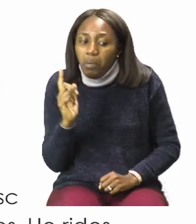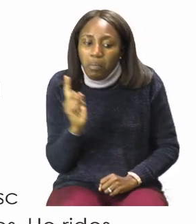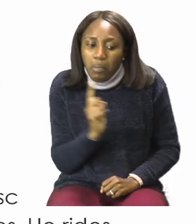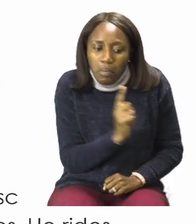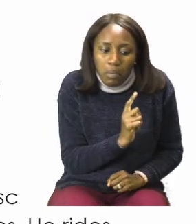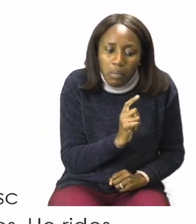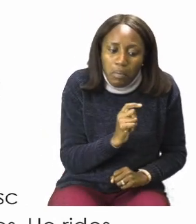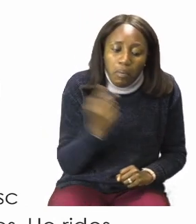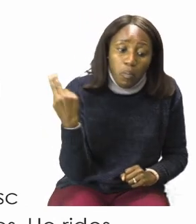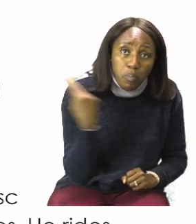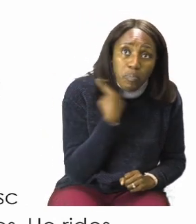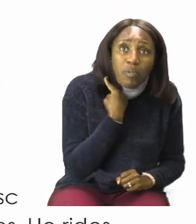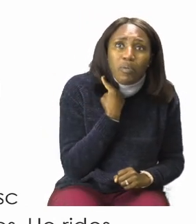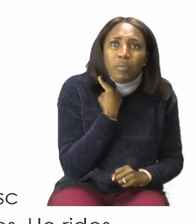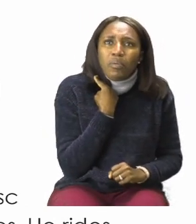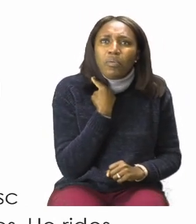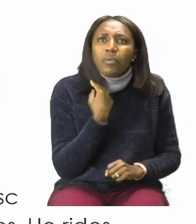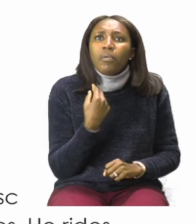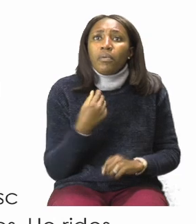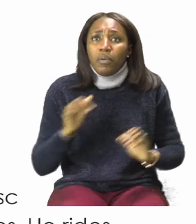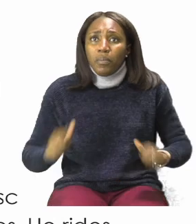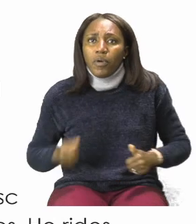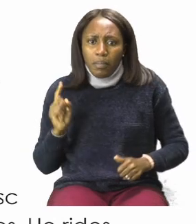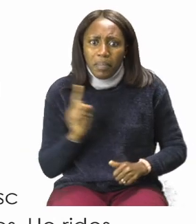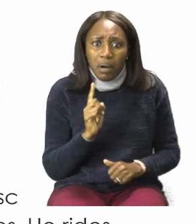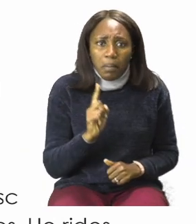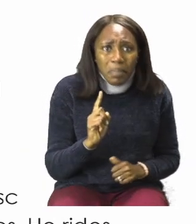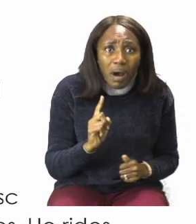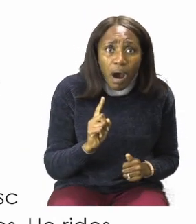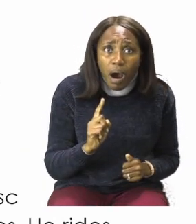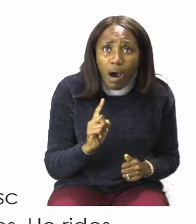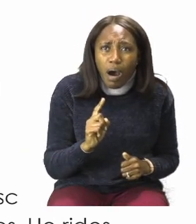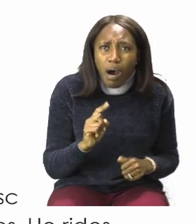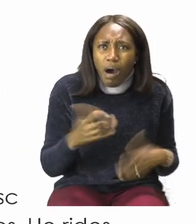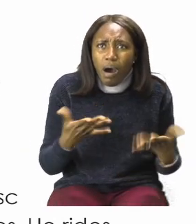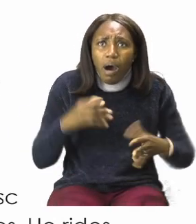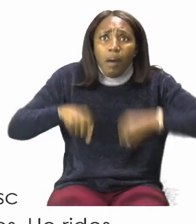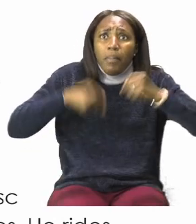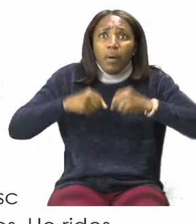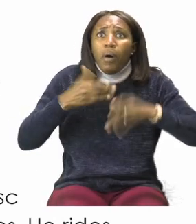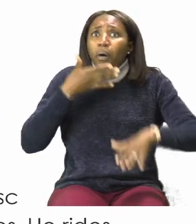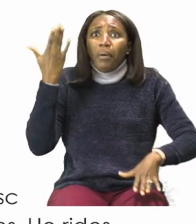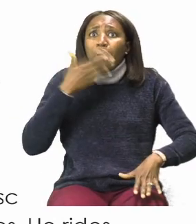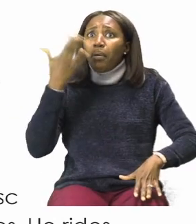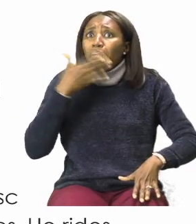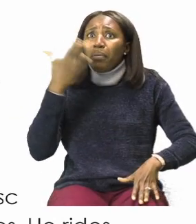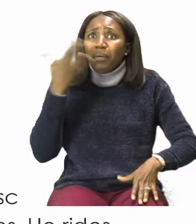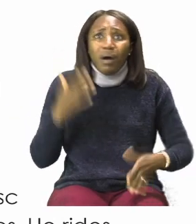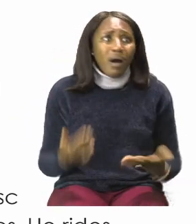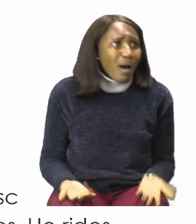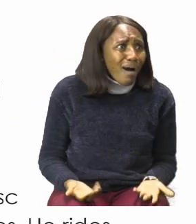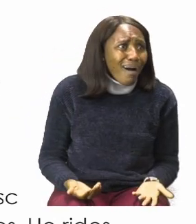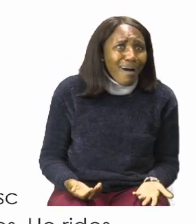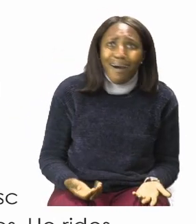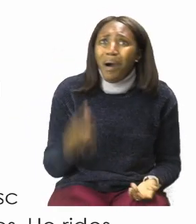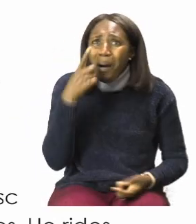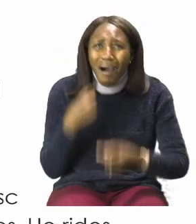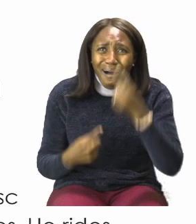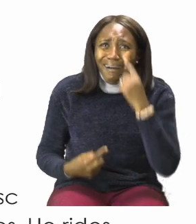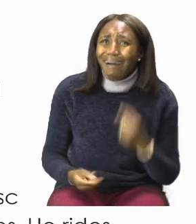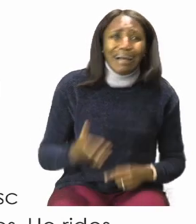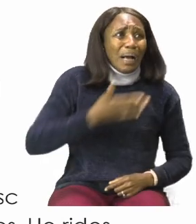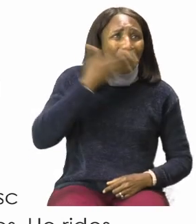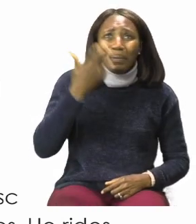When Timur came back, his bicycle was gone. It's gone. It's